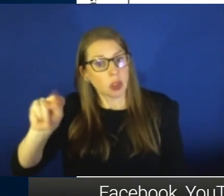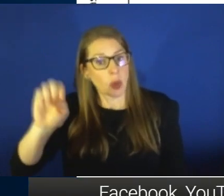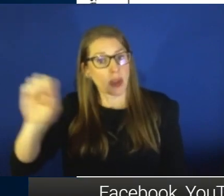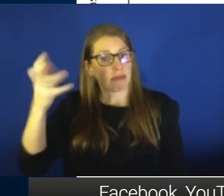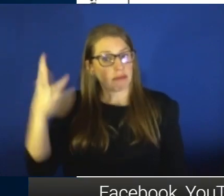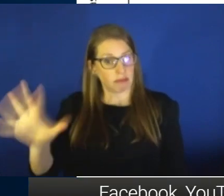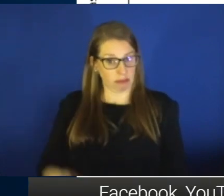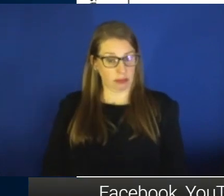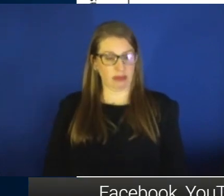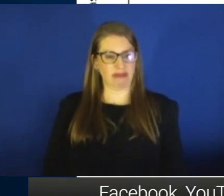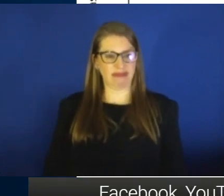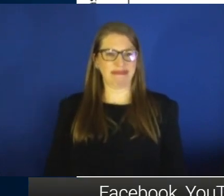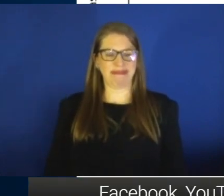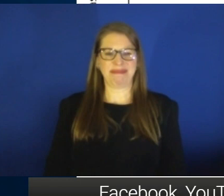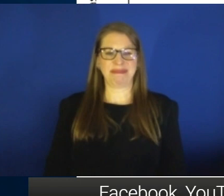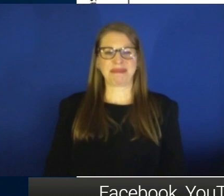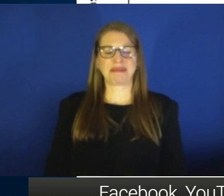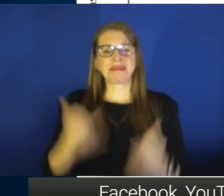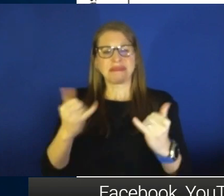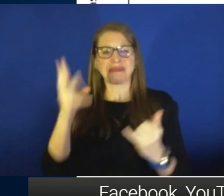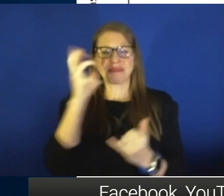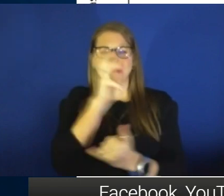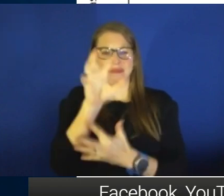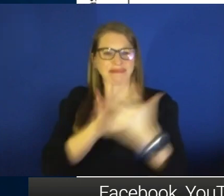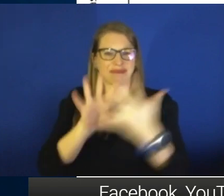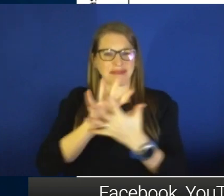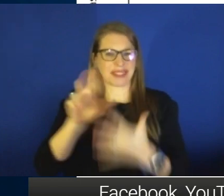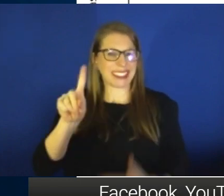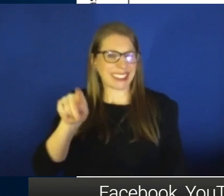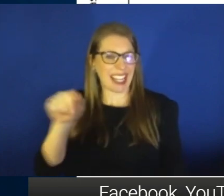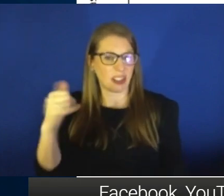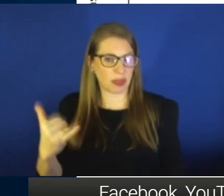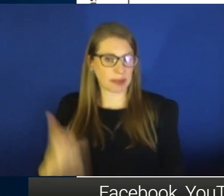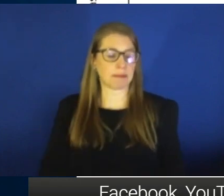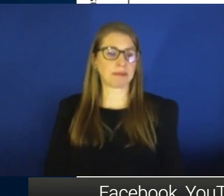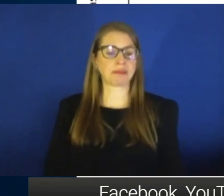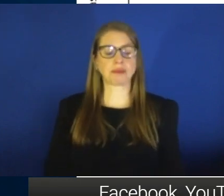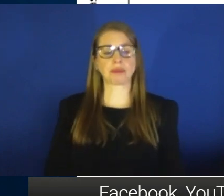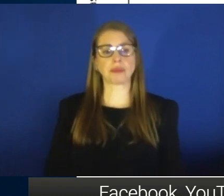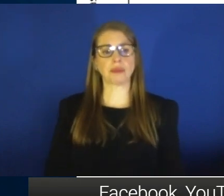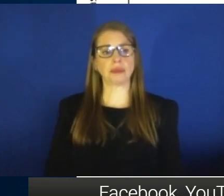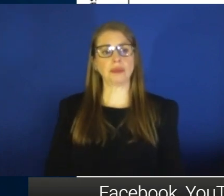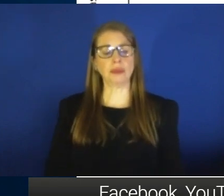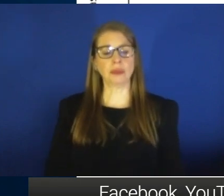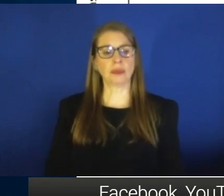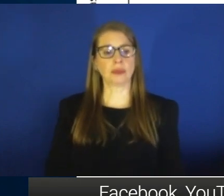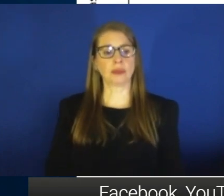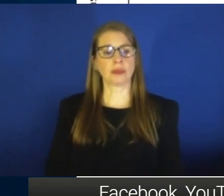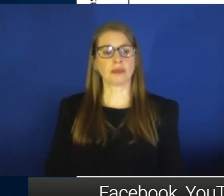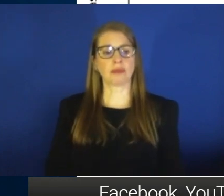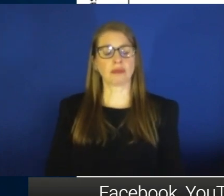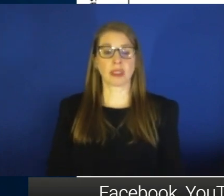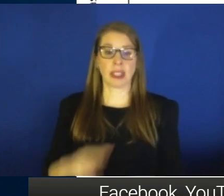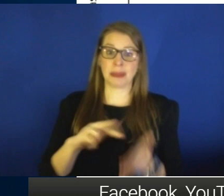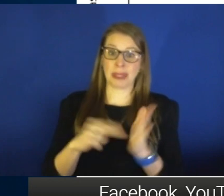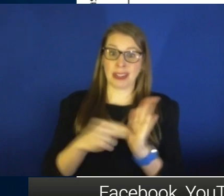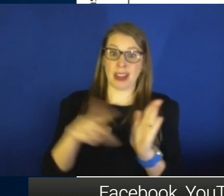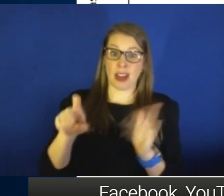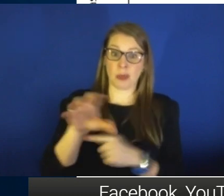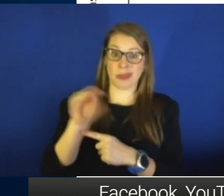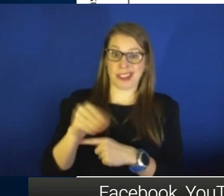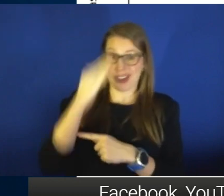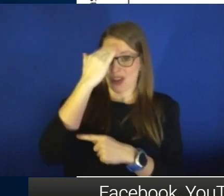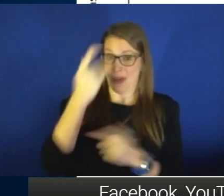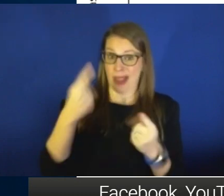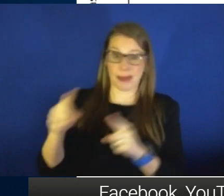of this weird mix of the data right now. So we're in a place where we don't totally know what's going on. And that's why we